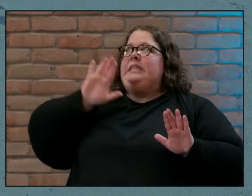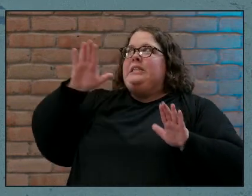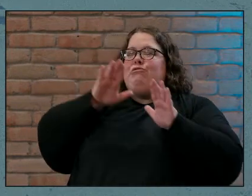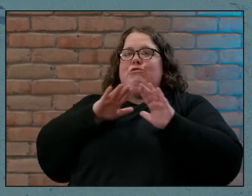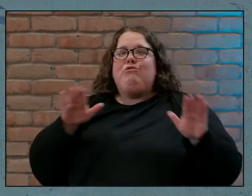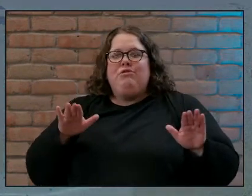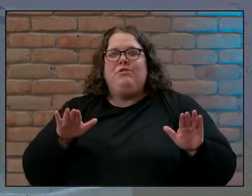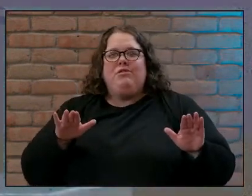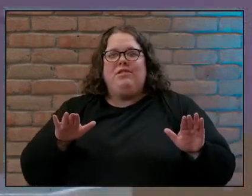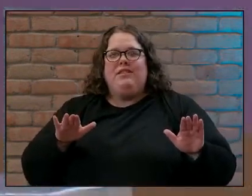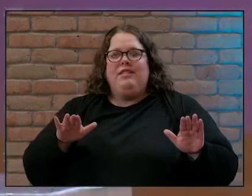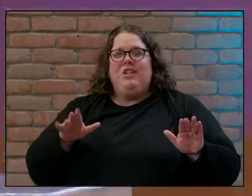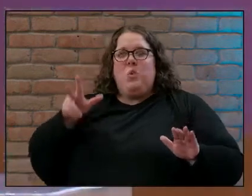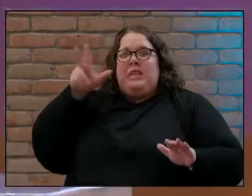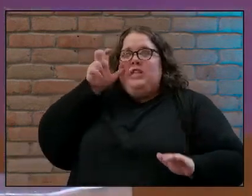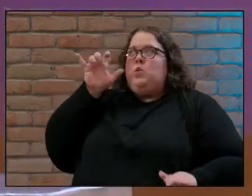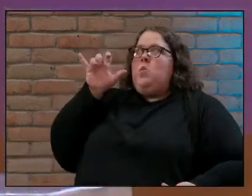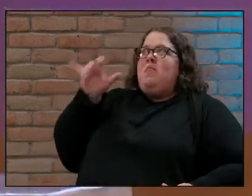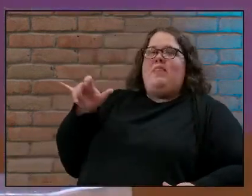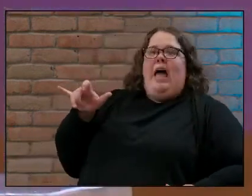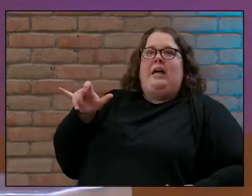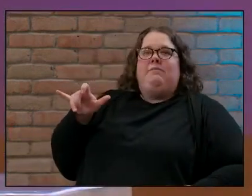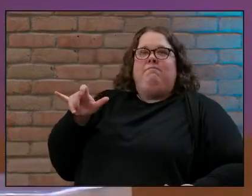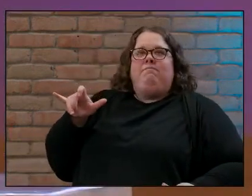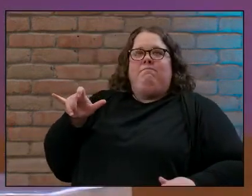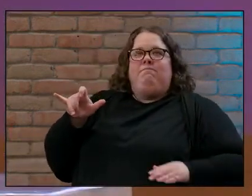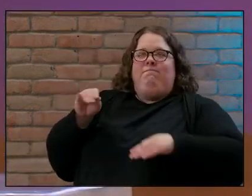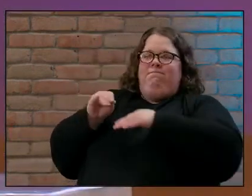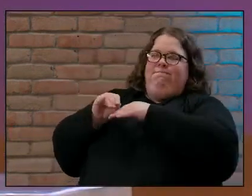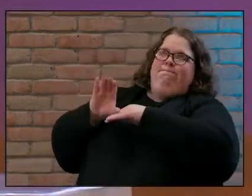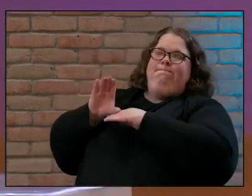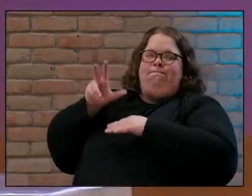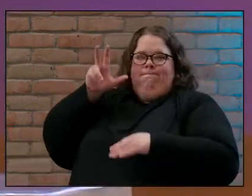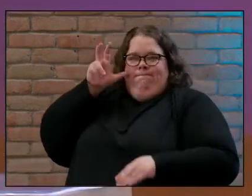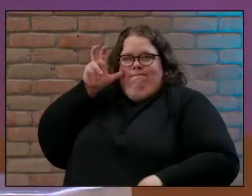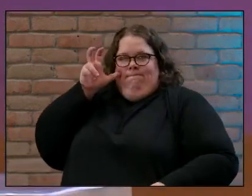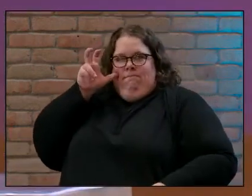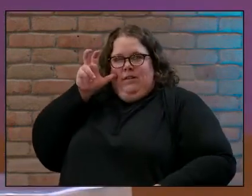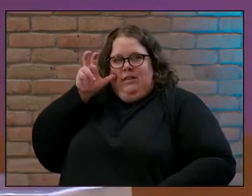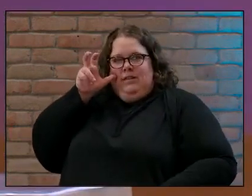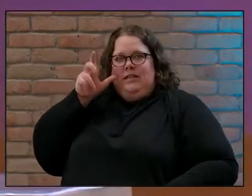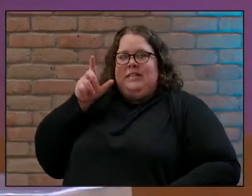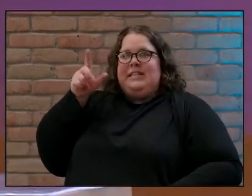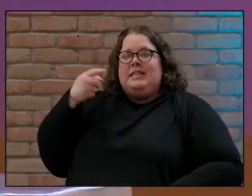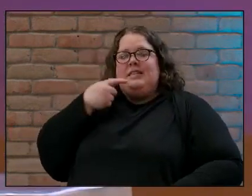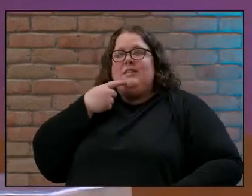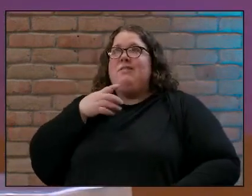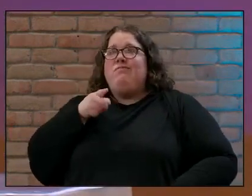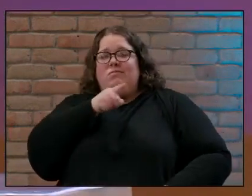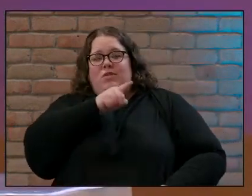we are turn the volume up and hear God telling you you are my child